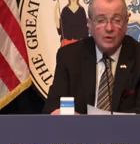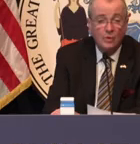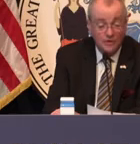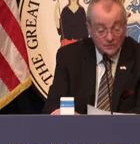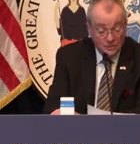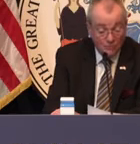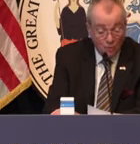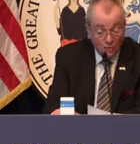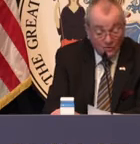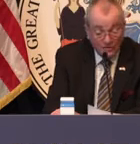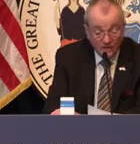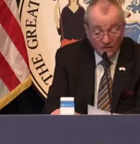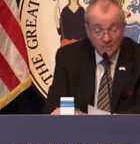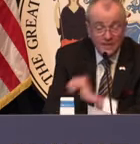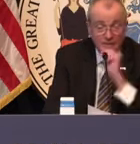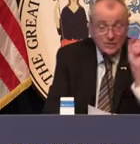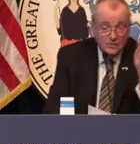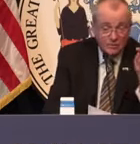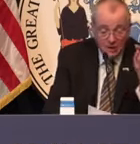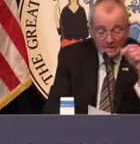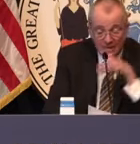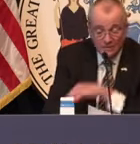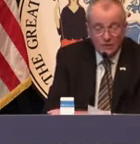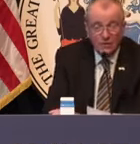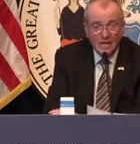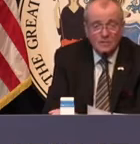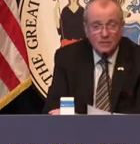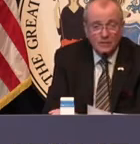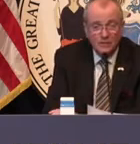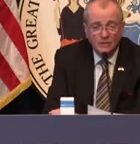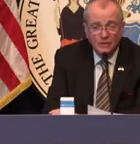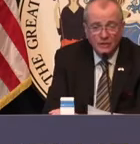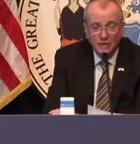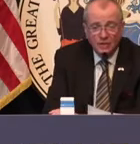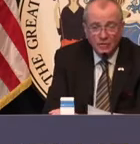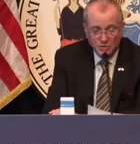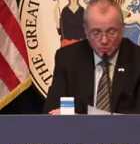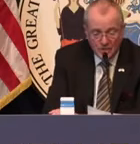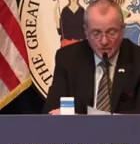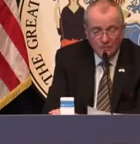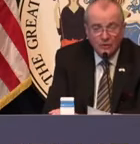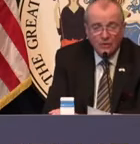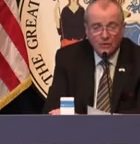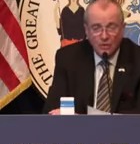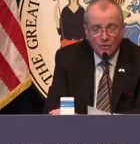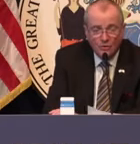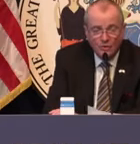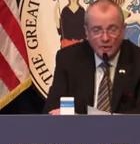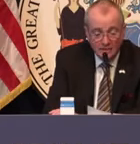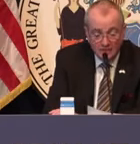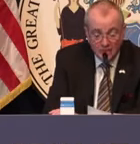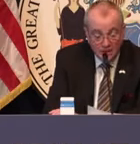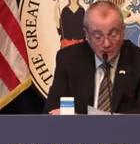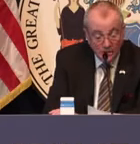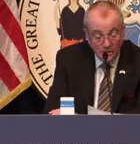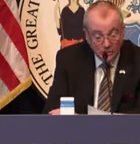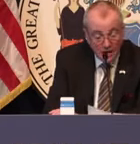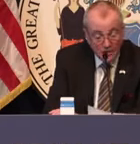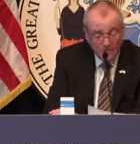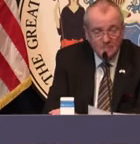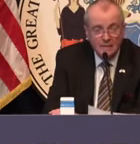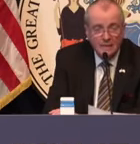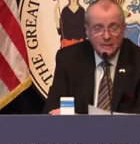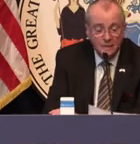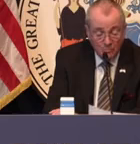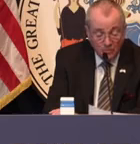half of what it was just four weeks ago. This is a breakdown of total hospitalizations across regions. Those curves continue in a good